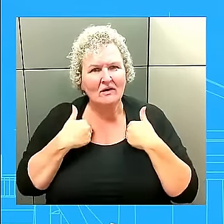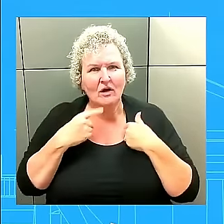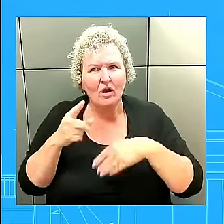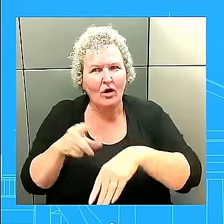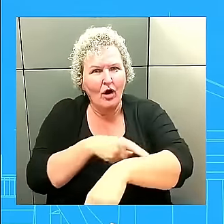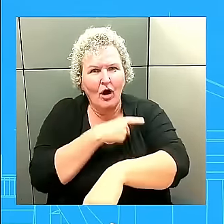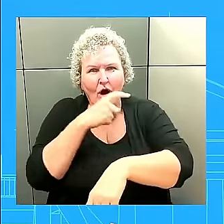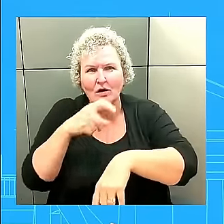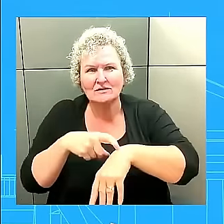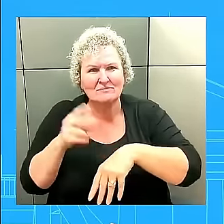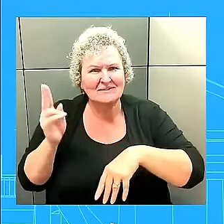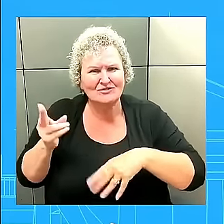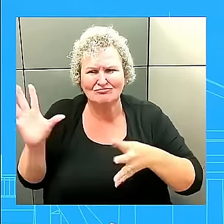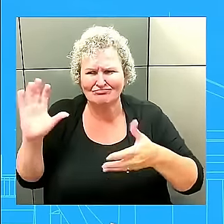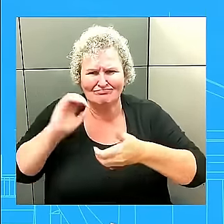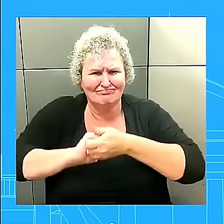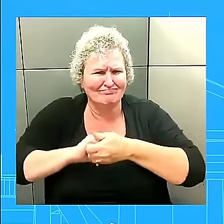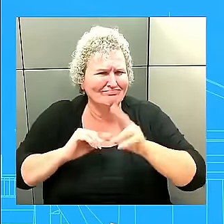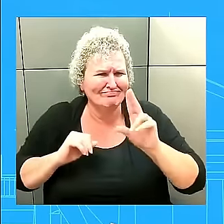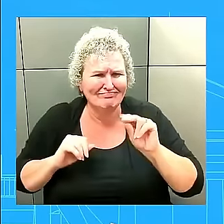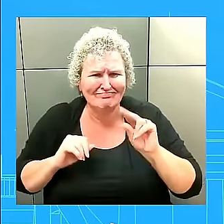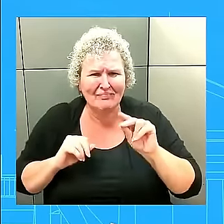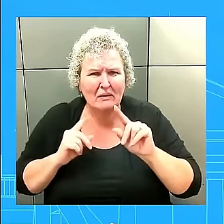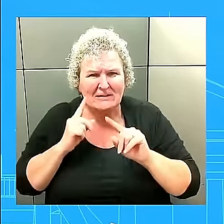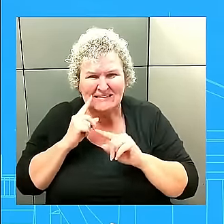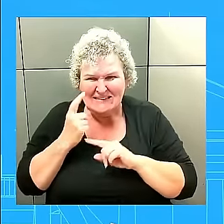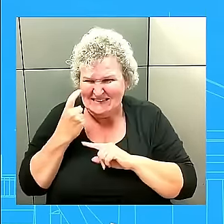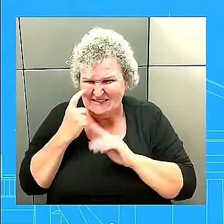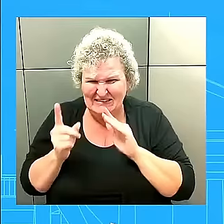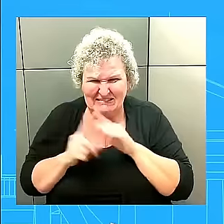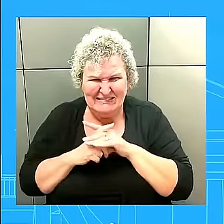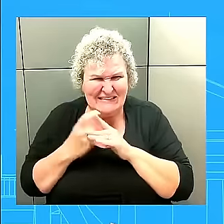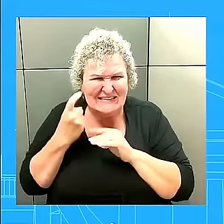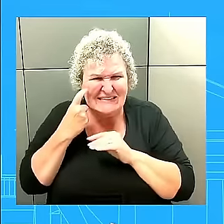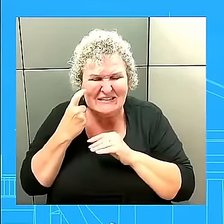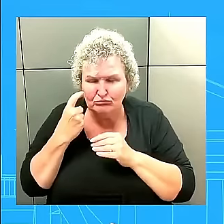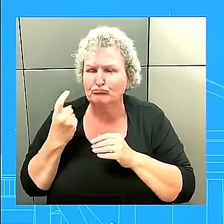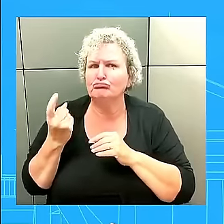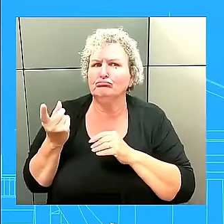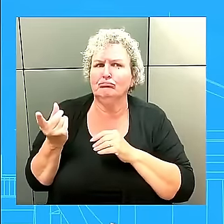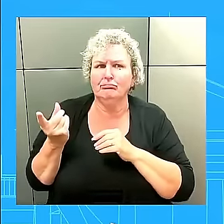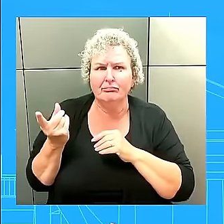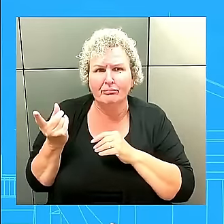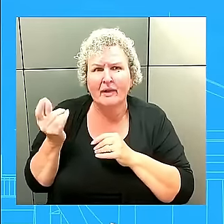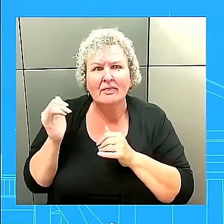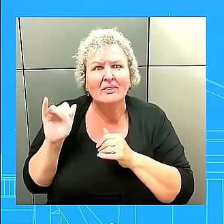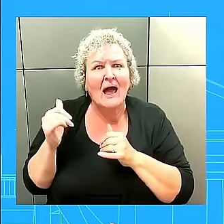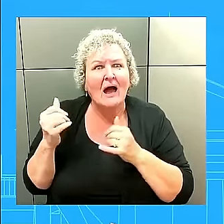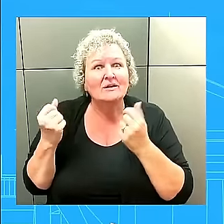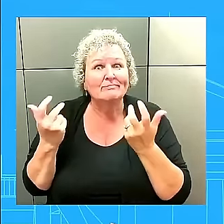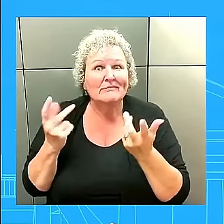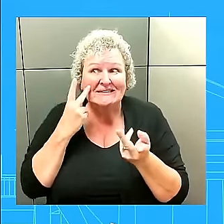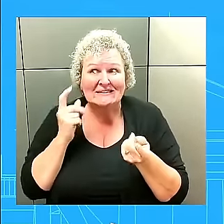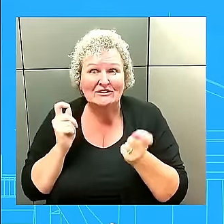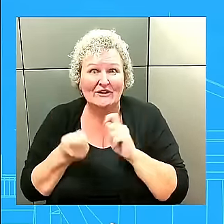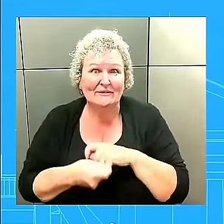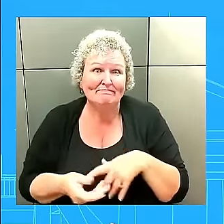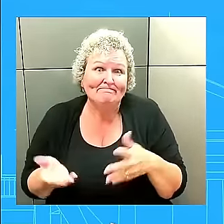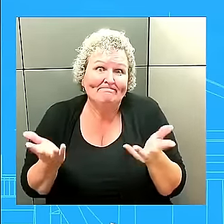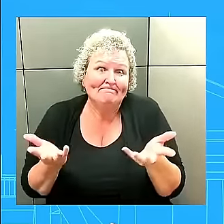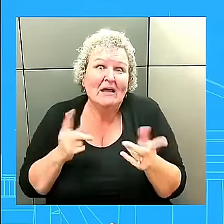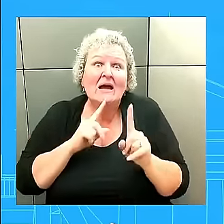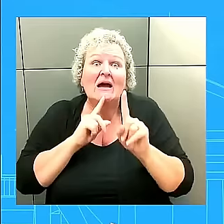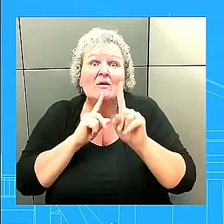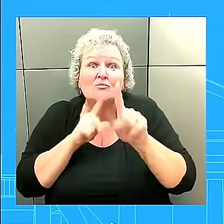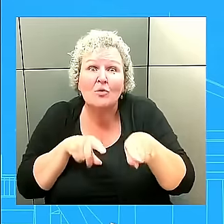even at all. So that's going to be a challenge. Command and control is going to be a challenge. And this is not a challenge that the Russians have even solved